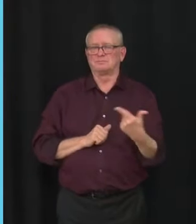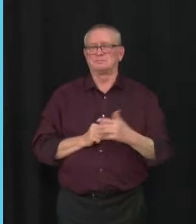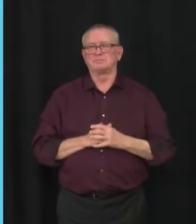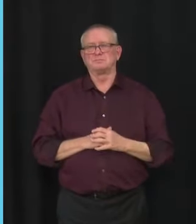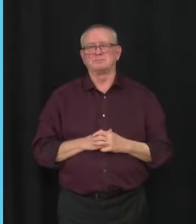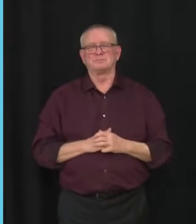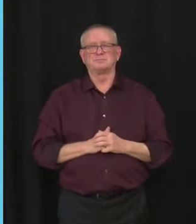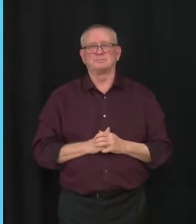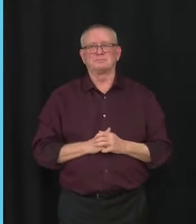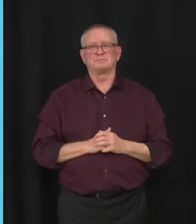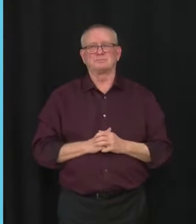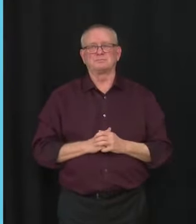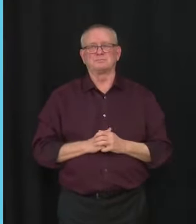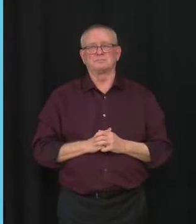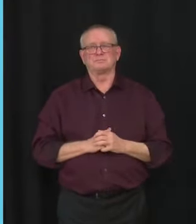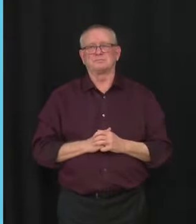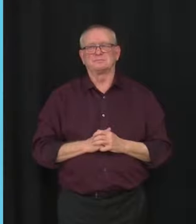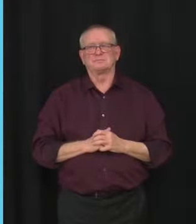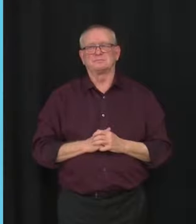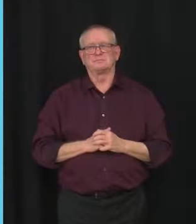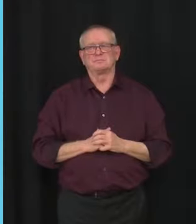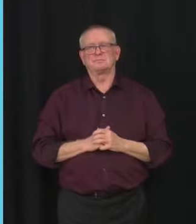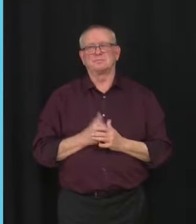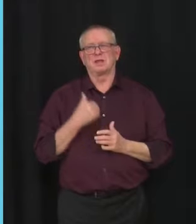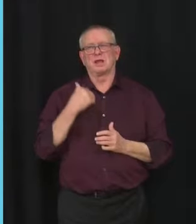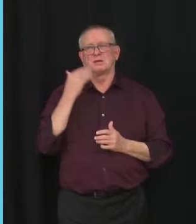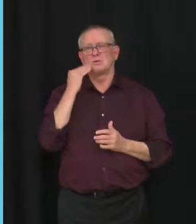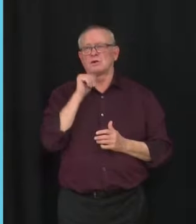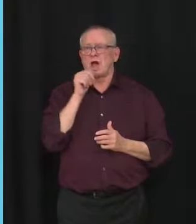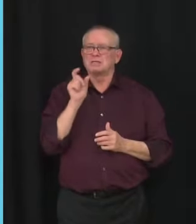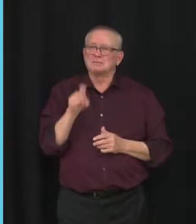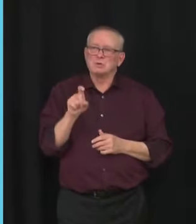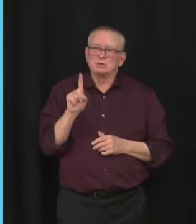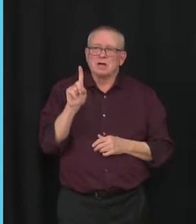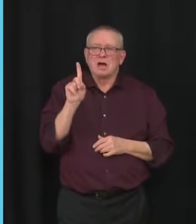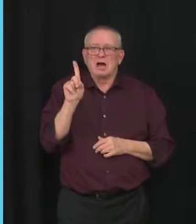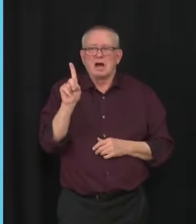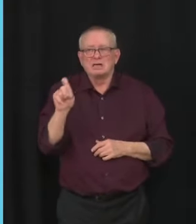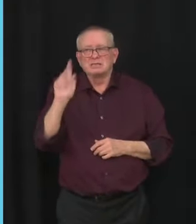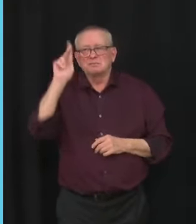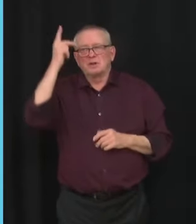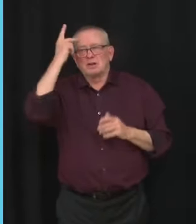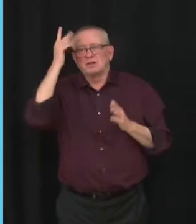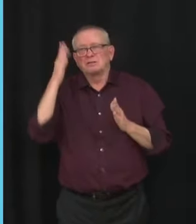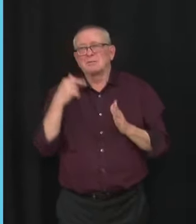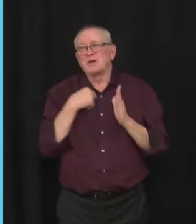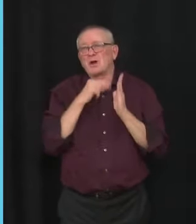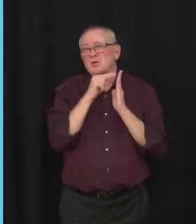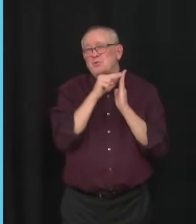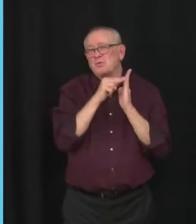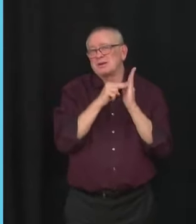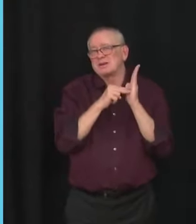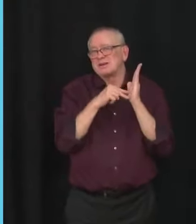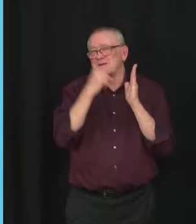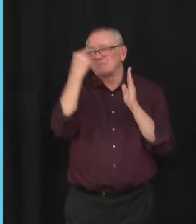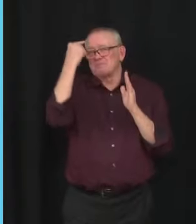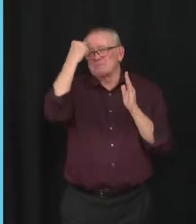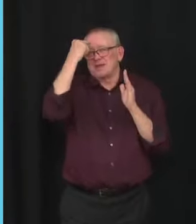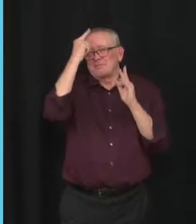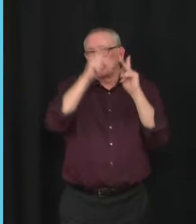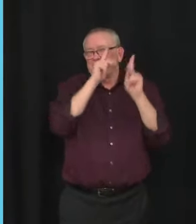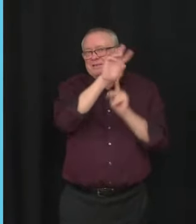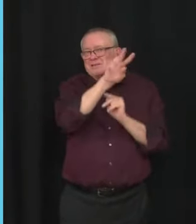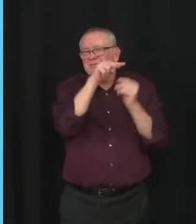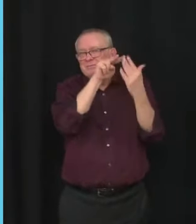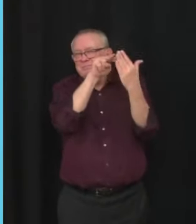I know we're not supposed to ask politicians to read other people's minds, but I'm going to anyway. To the degree that